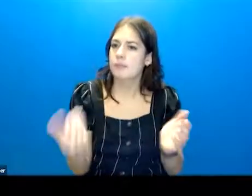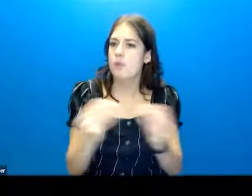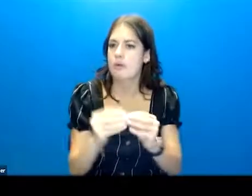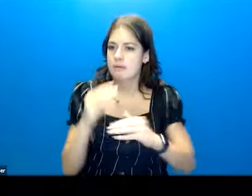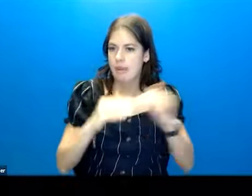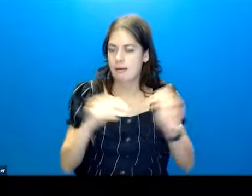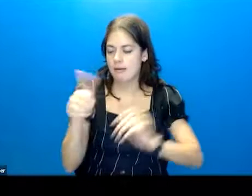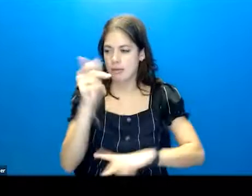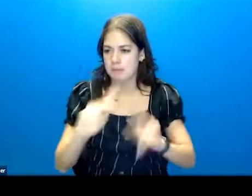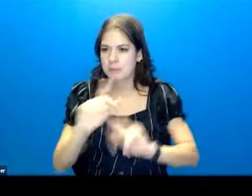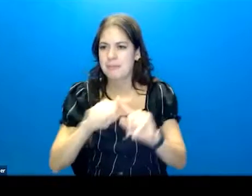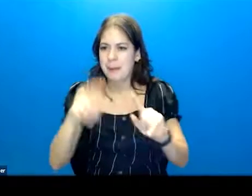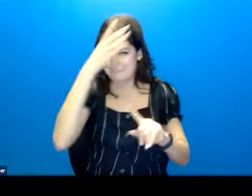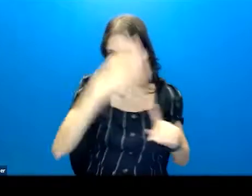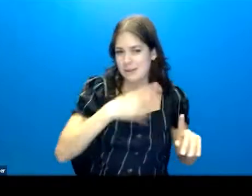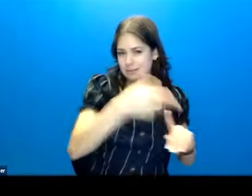Males just tend to be more successful.